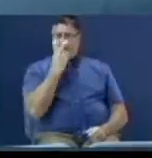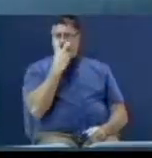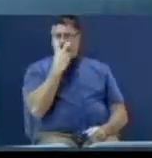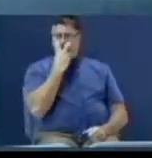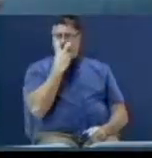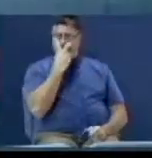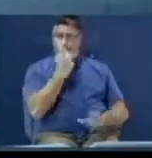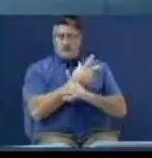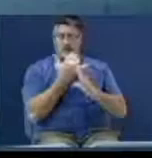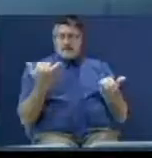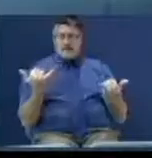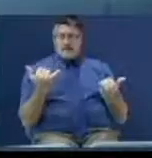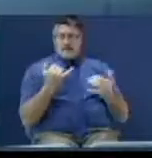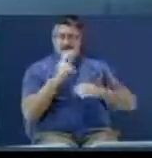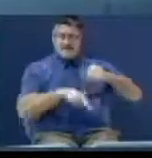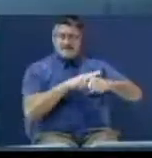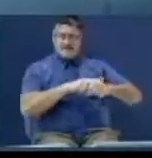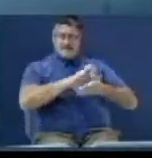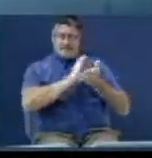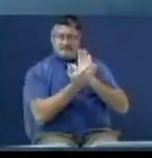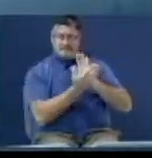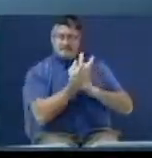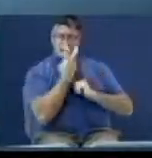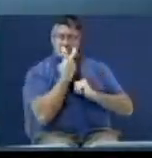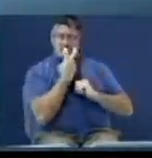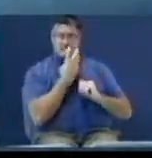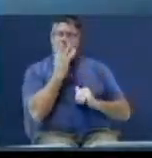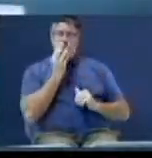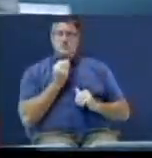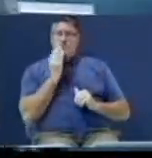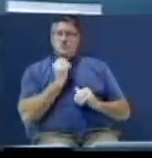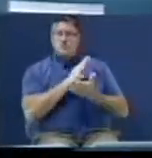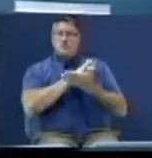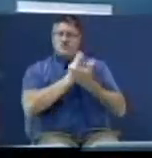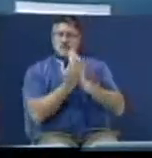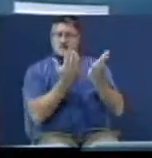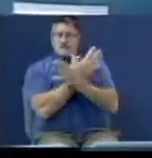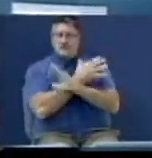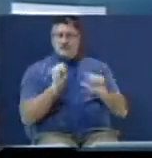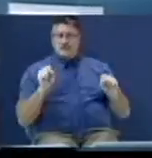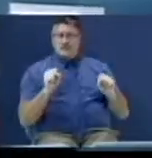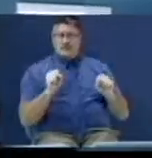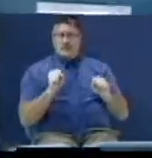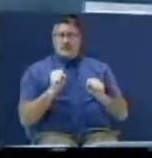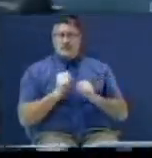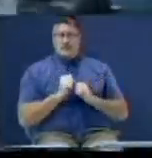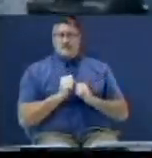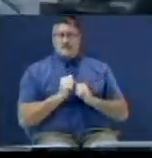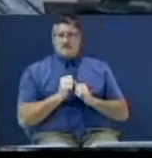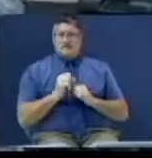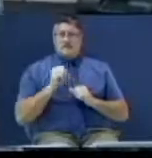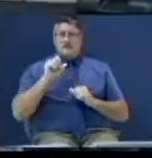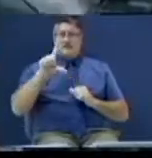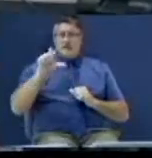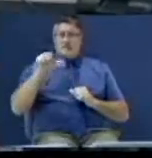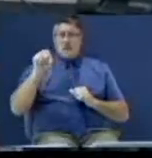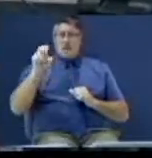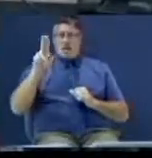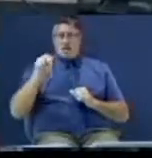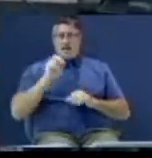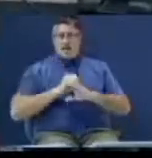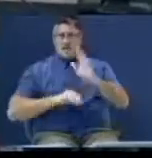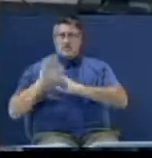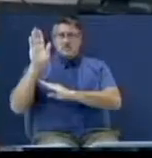now as a whole, as a nation. They're blind, but there's some Jews getting saved. Leon Braske, raise your hand and others there are, Judy,